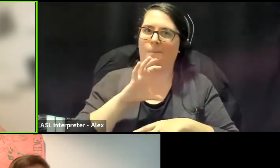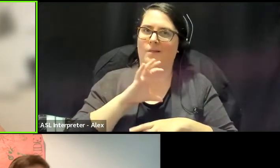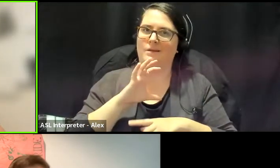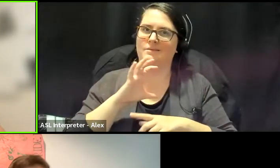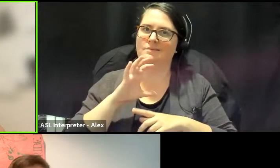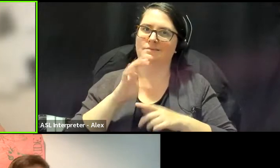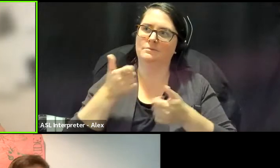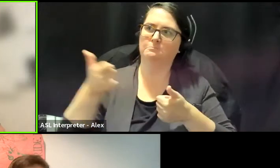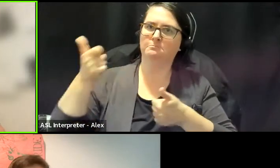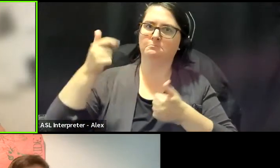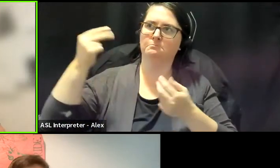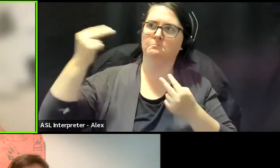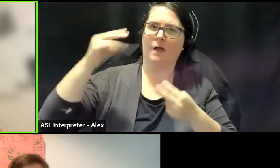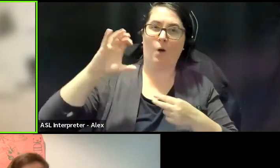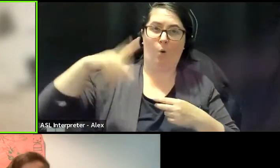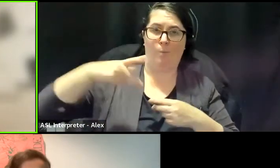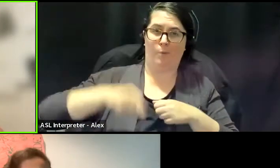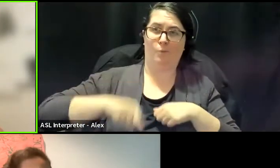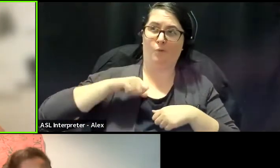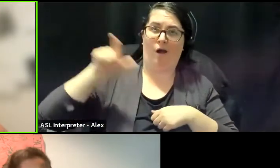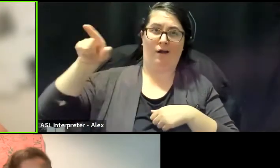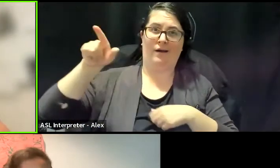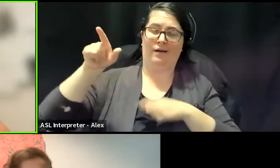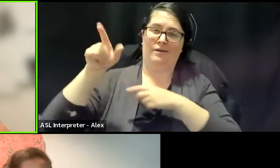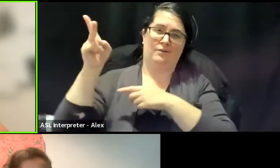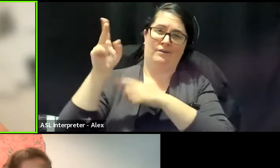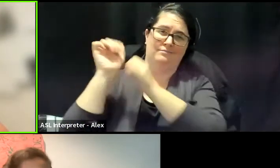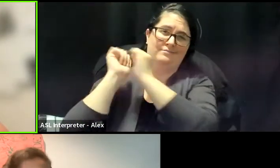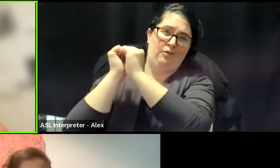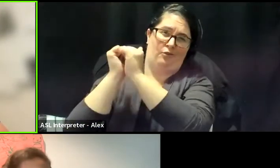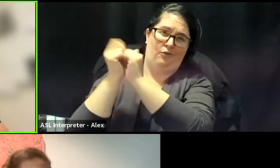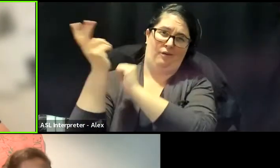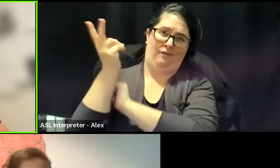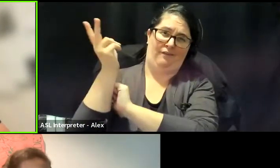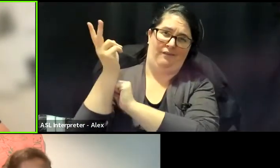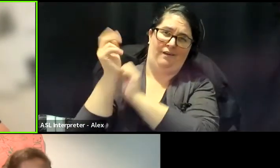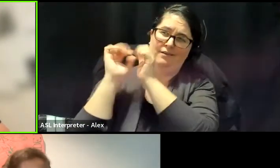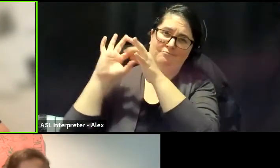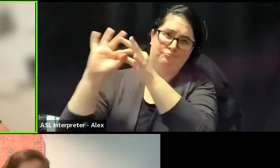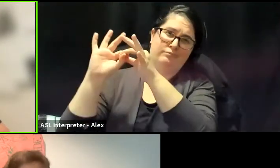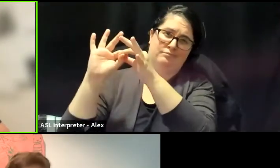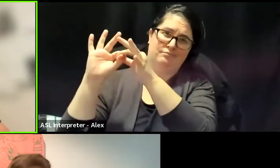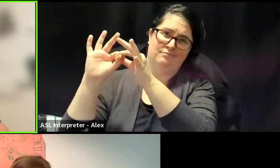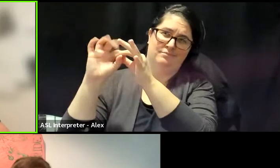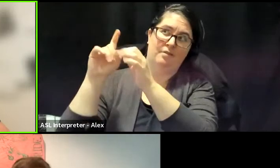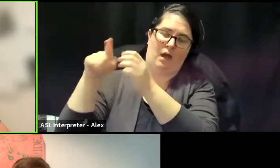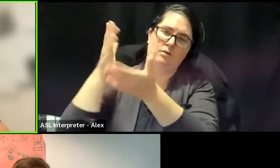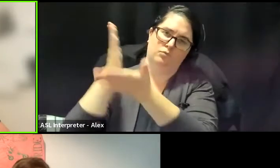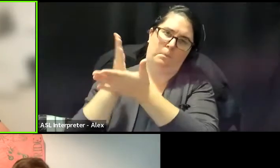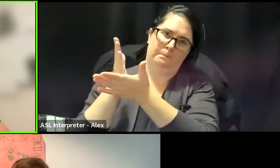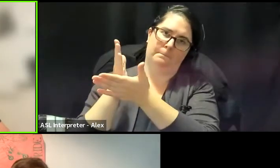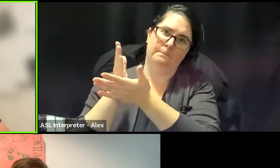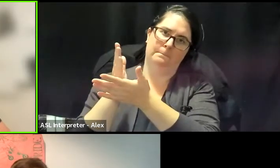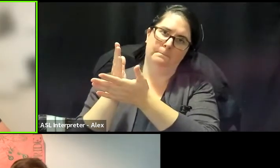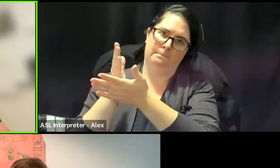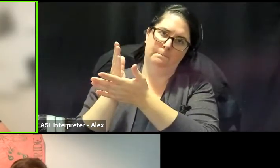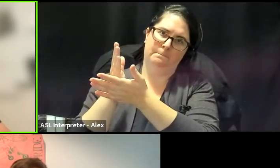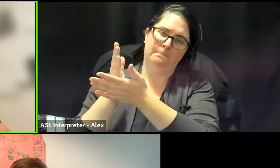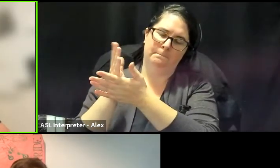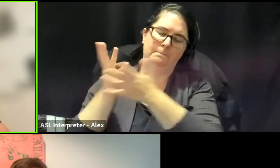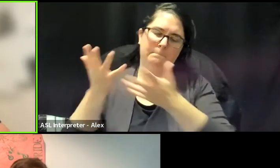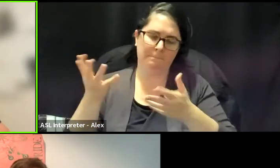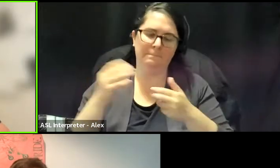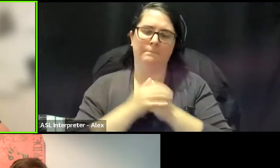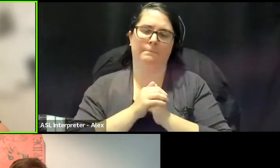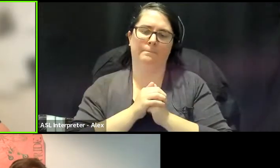and corporate pride is in complete collusion with that police state. Um, so, um, I, I do think,